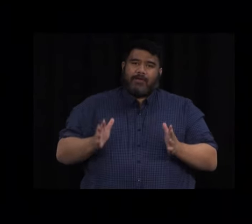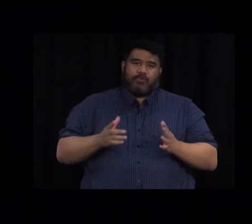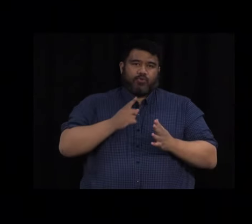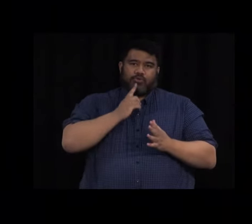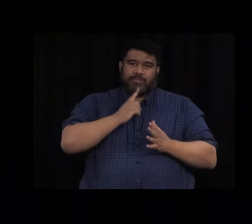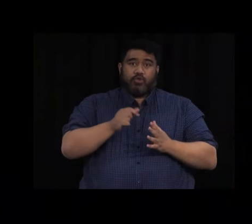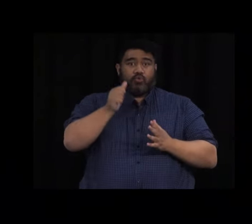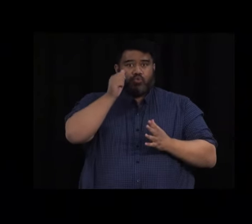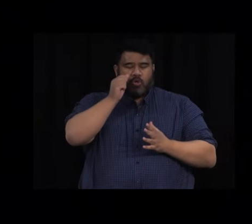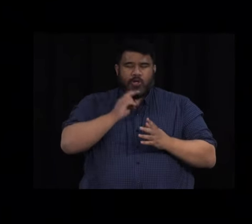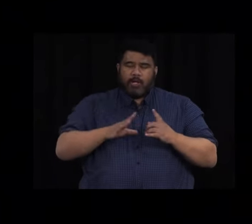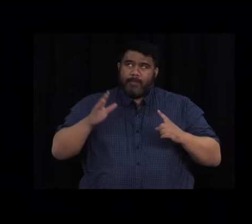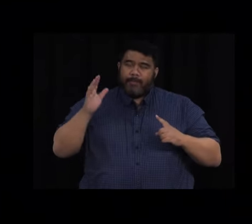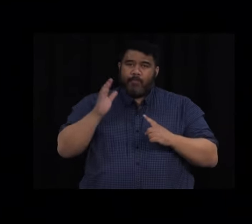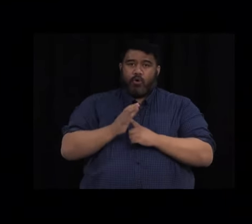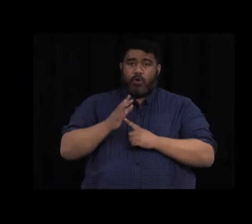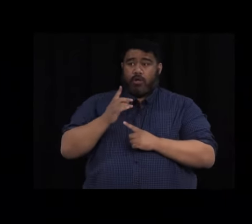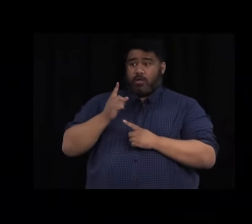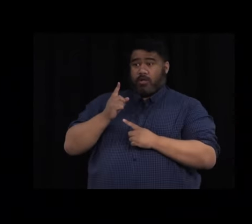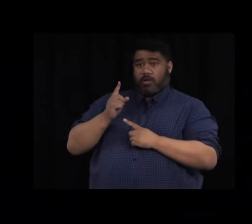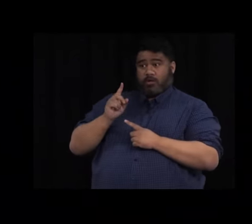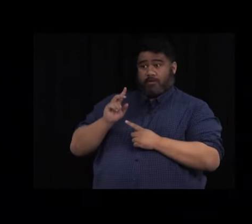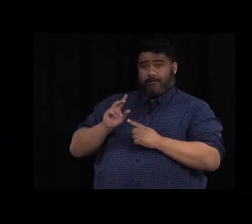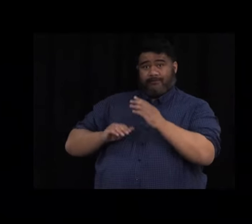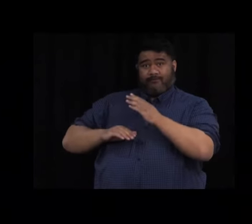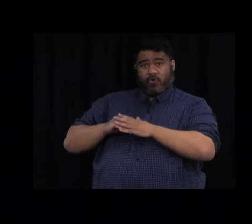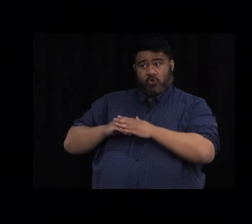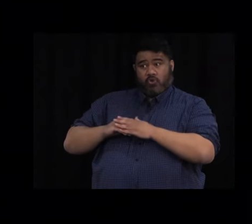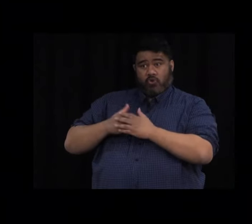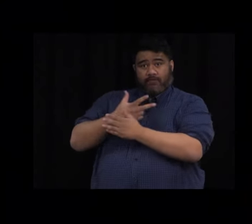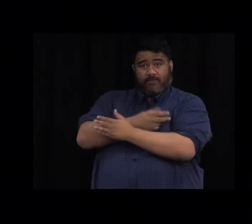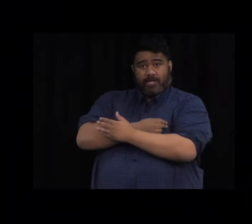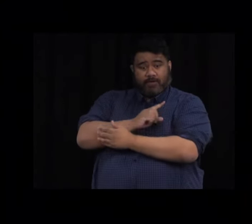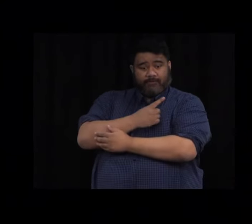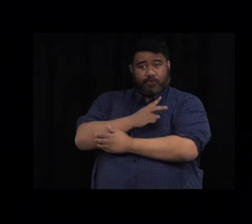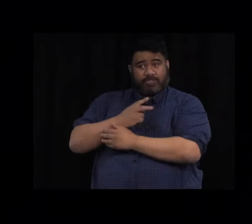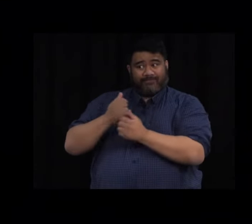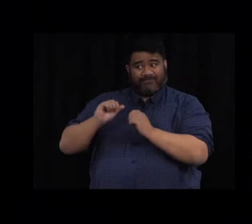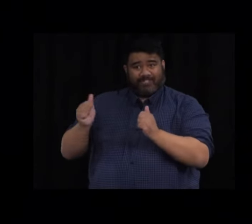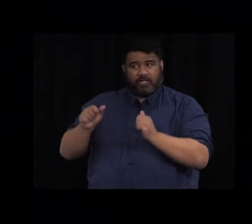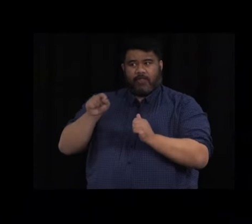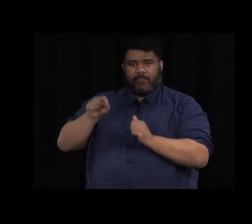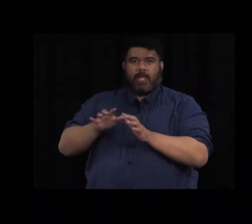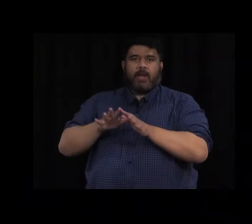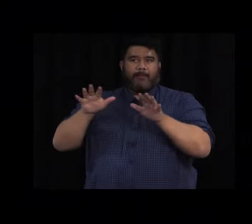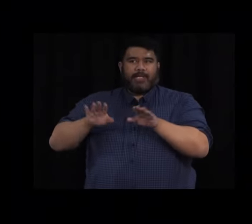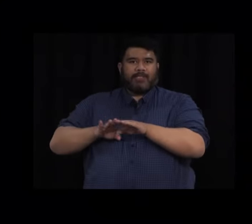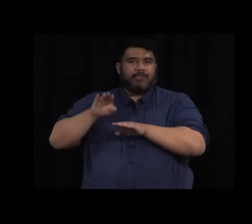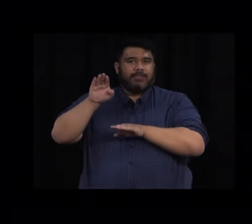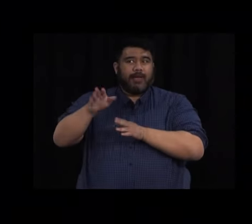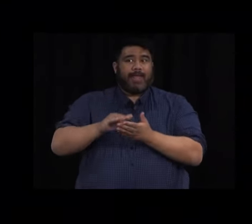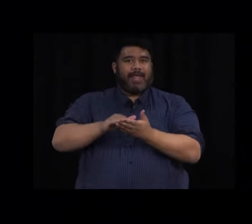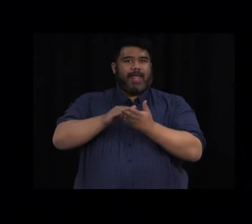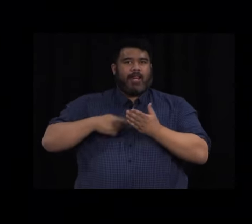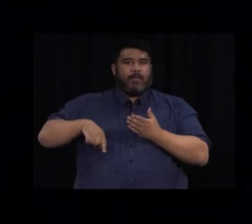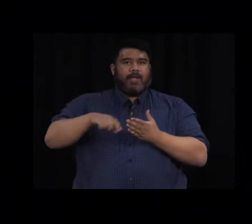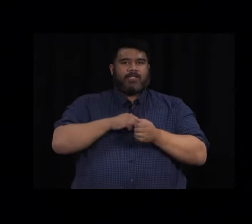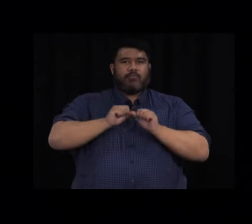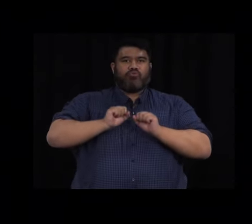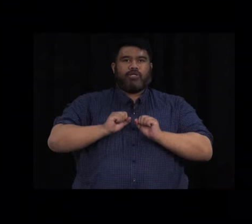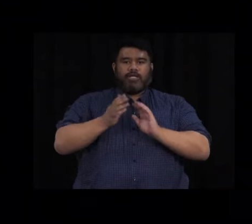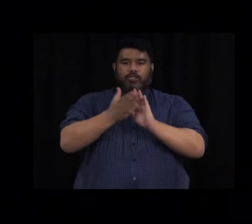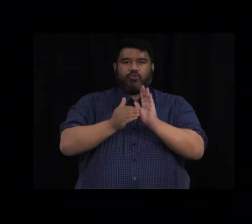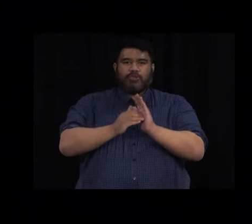1.8 million people now being fully vaccinated. It is a significant step towards the ongoing protection of New Zealand